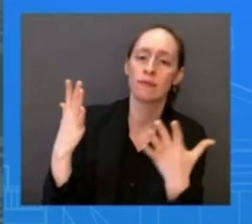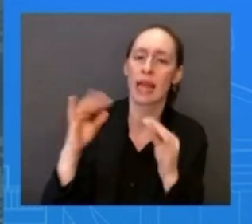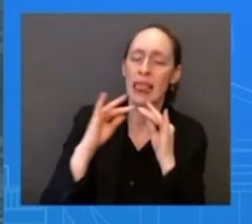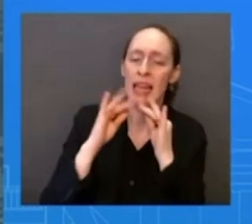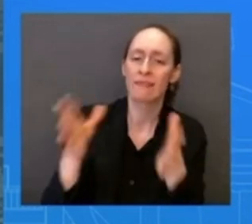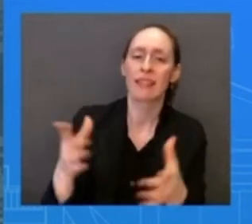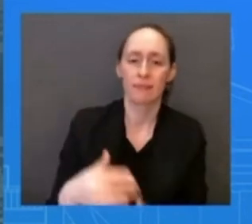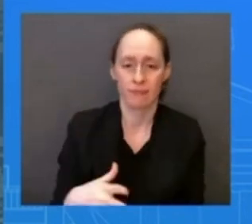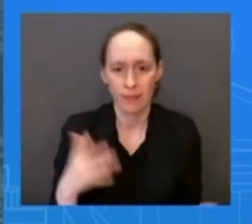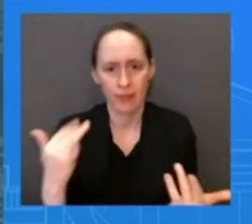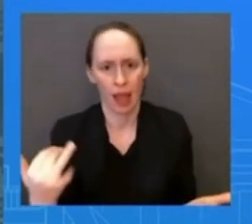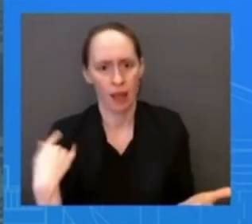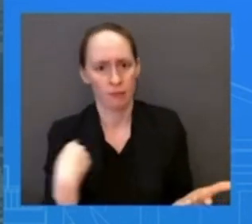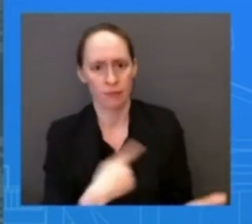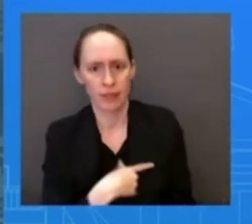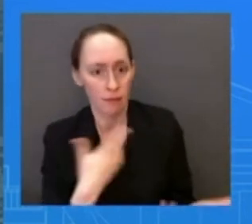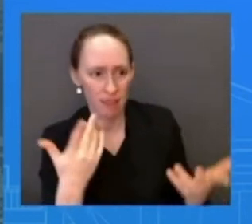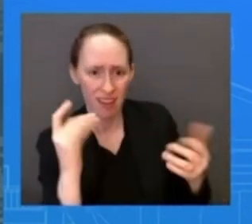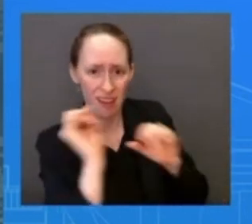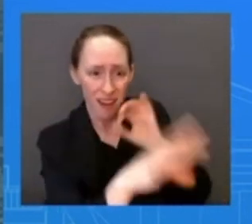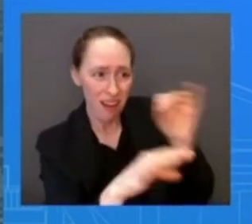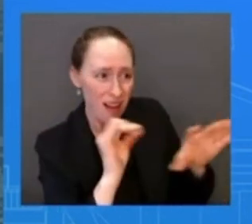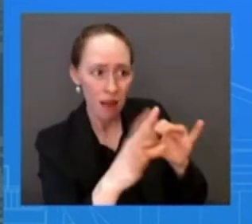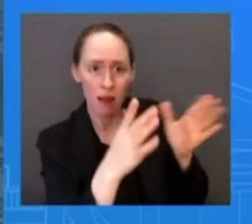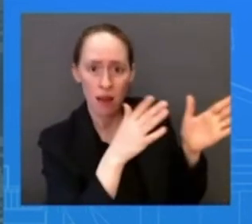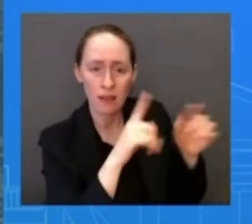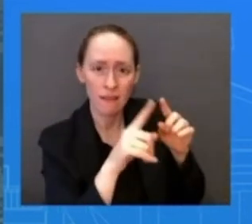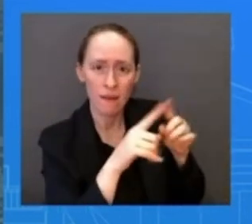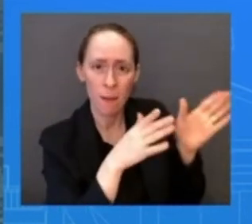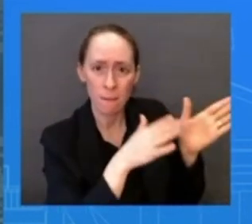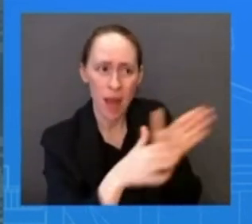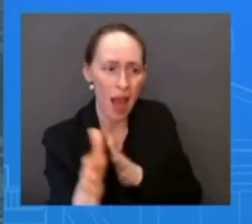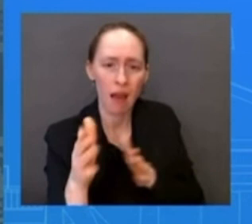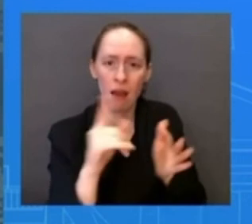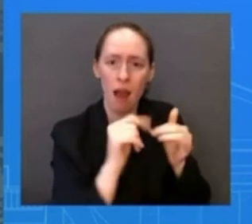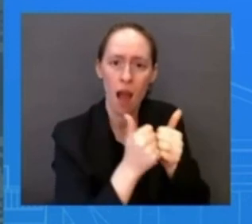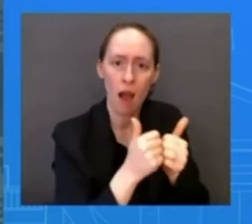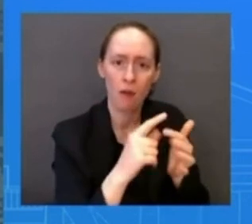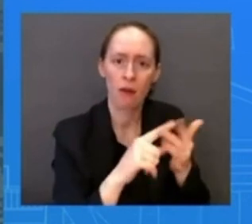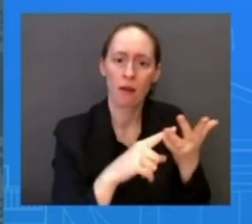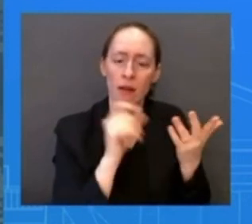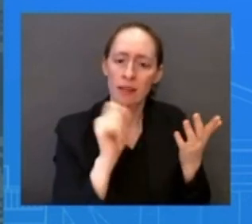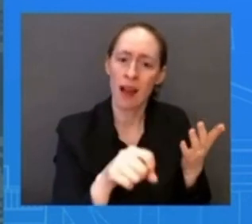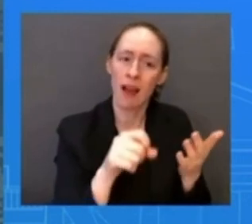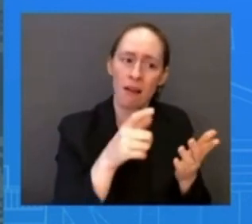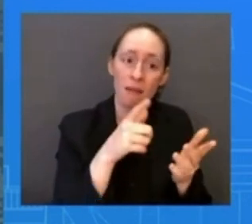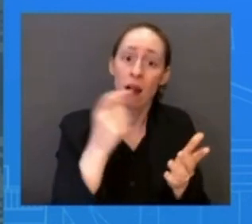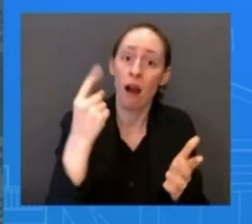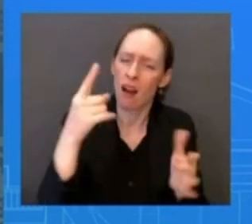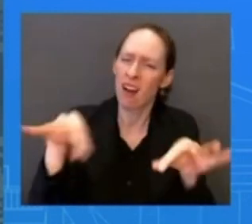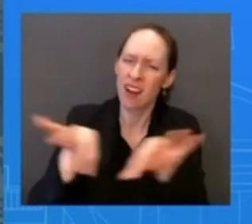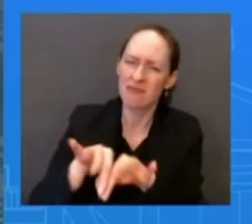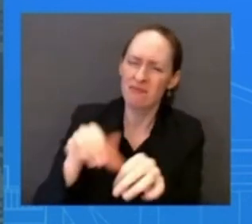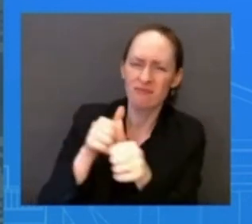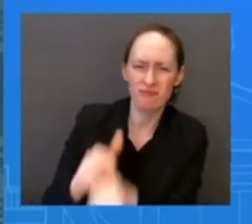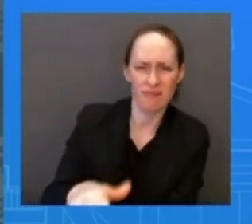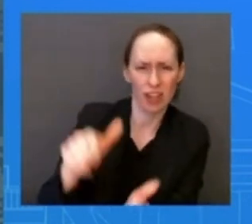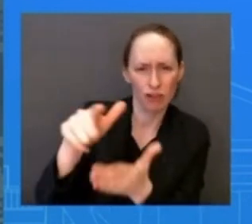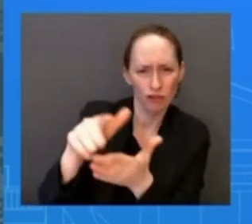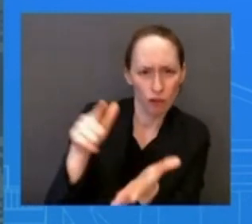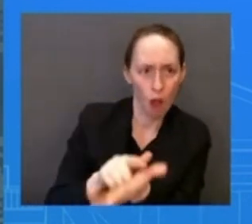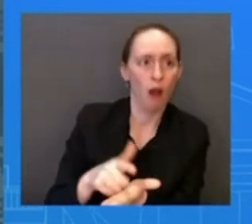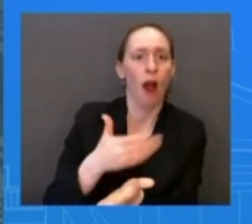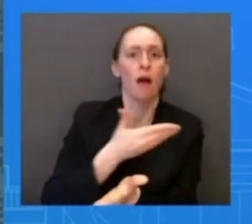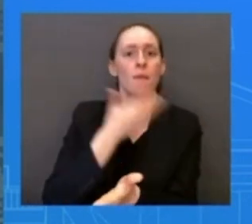legal pathways, and we expanded that, and we see that it's working. Again, no one else is providing any other